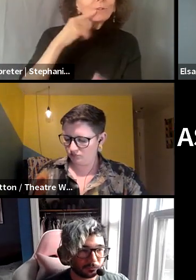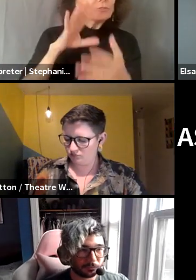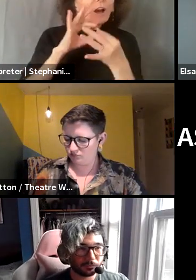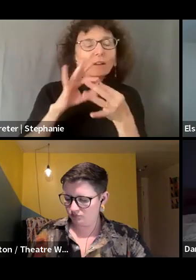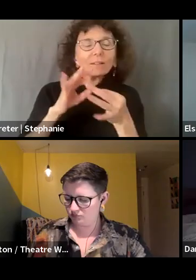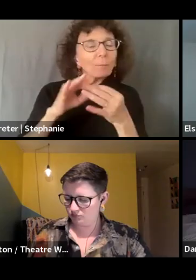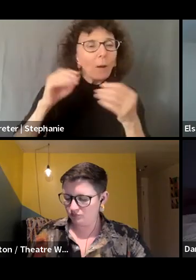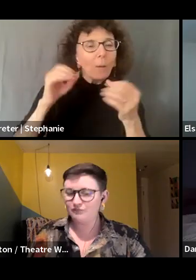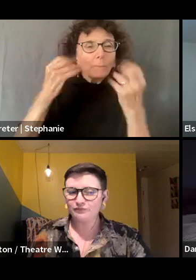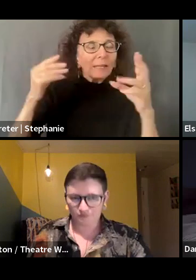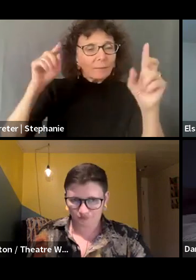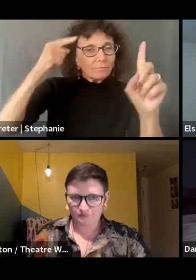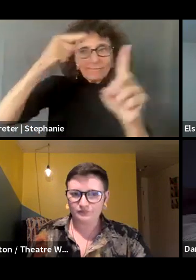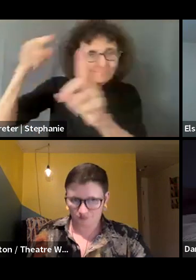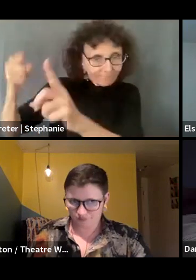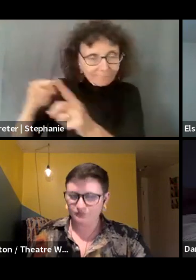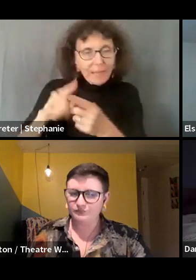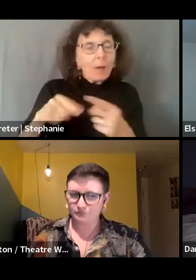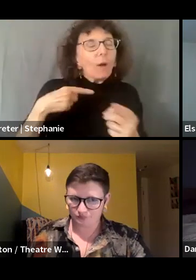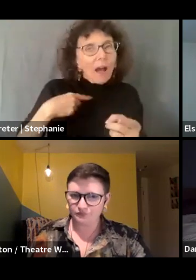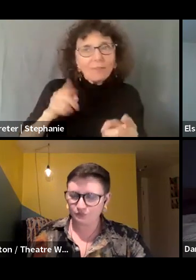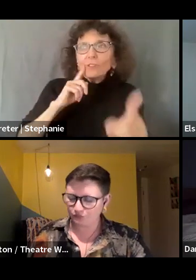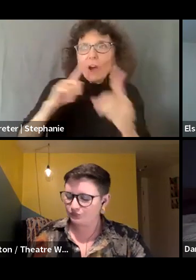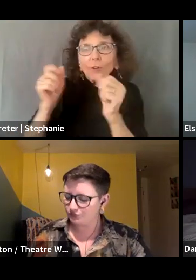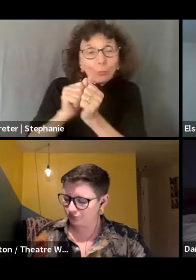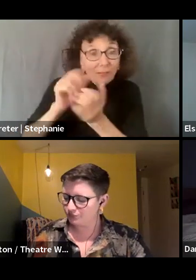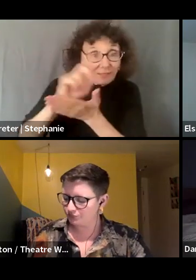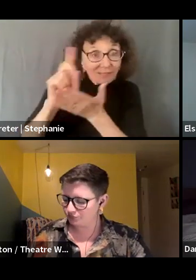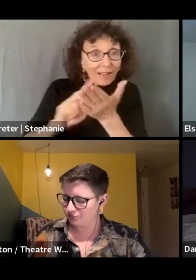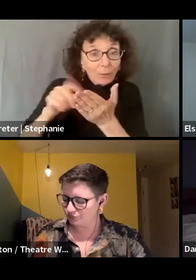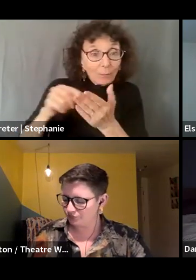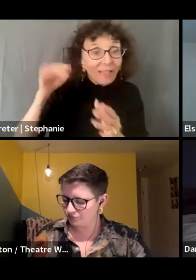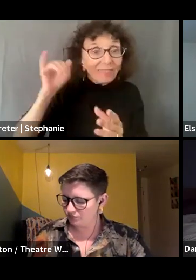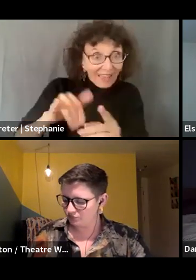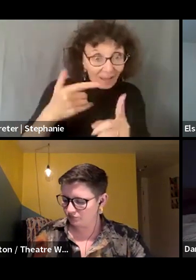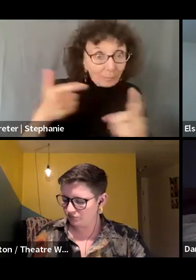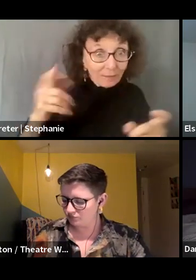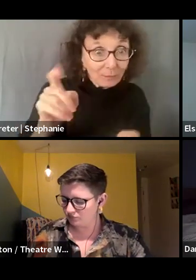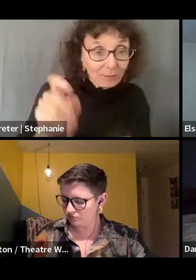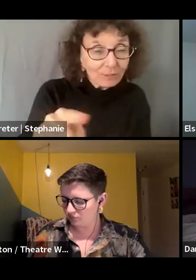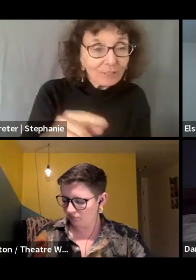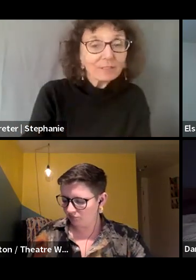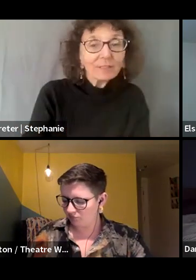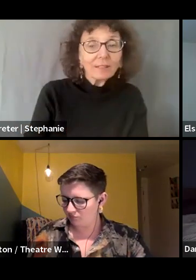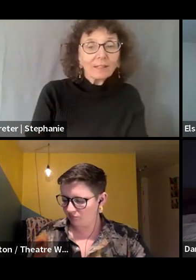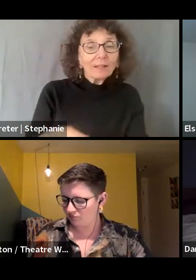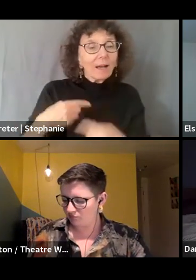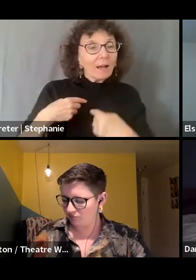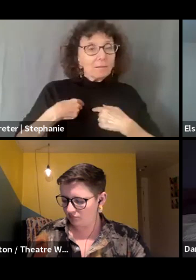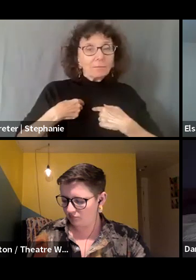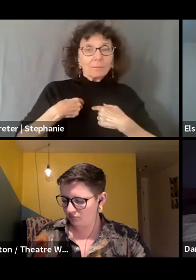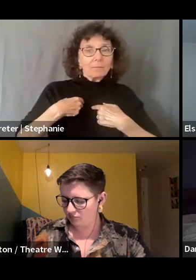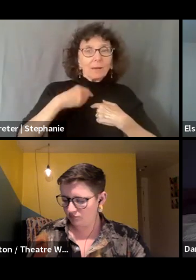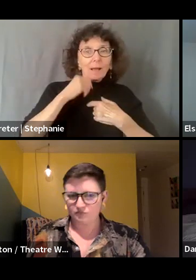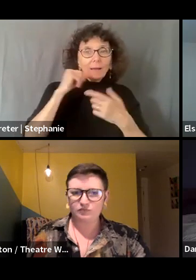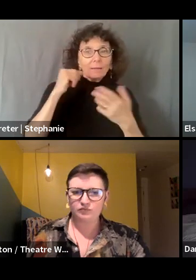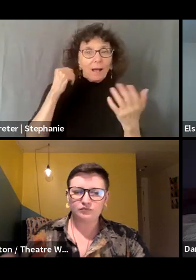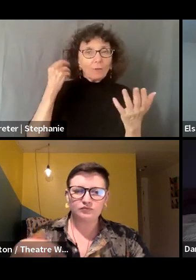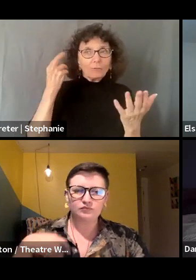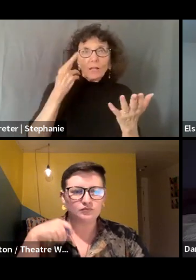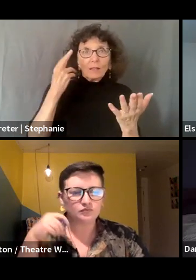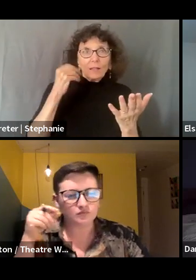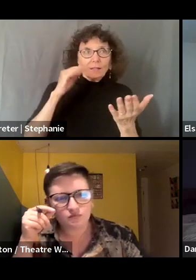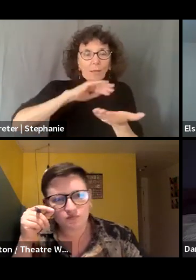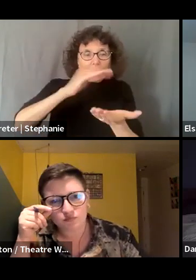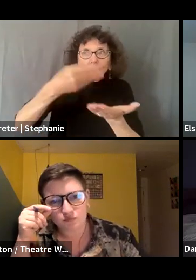around like that, that particular question of like, oh, I didn't realize this was the amount of money that we had to work with.